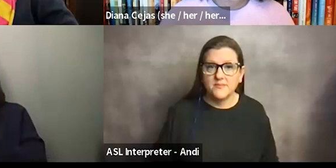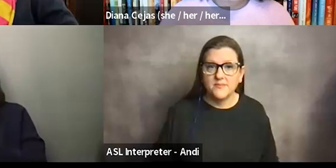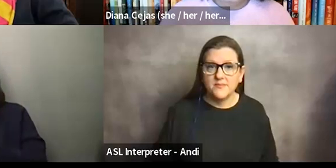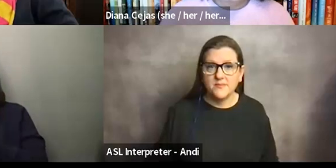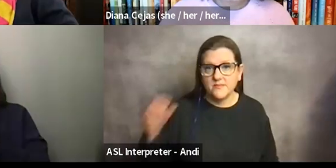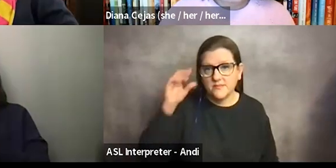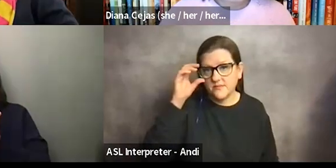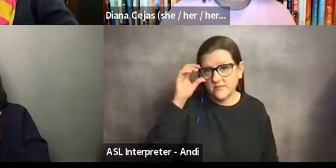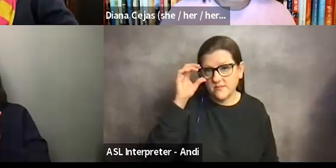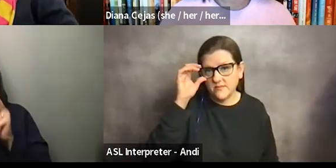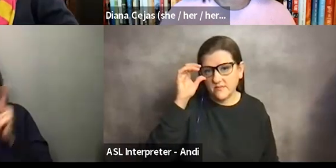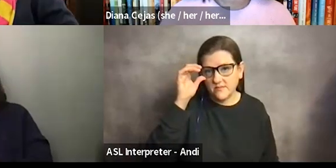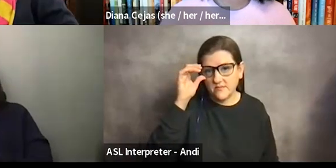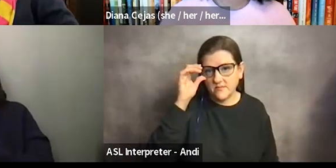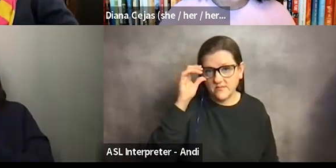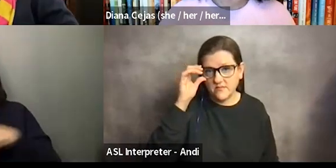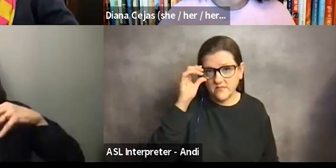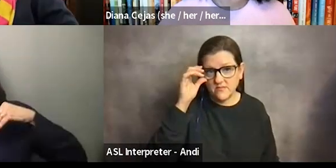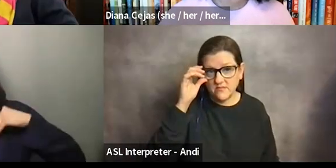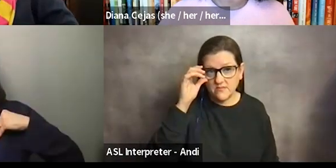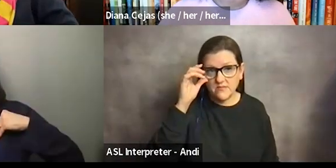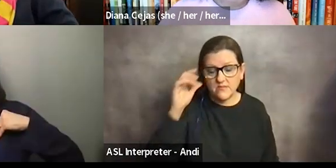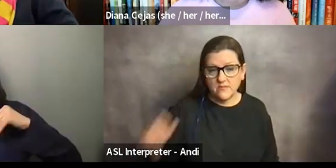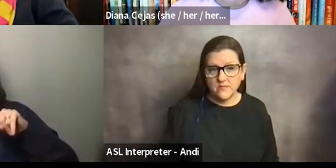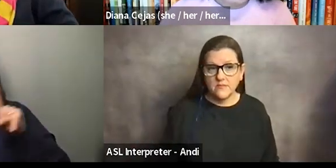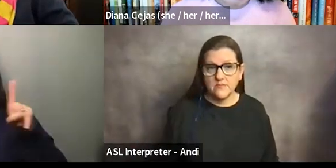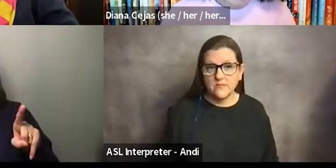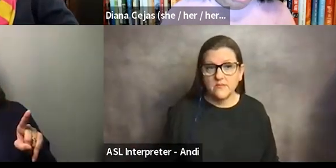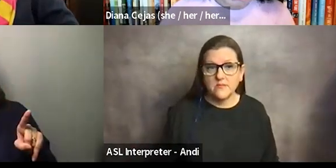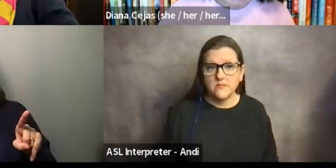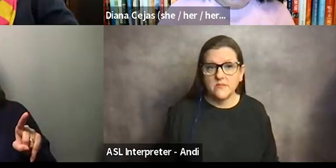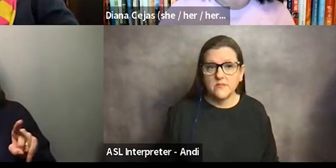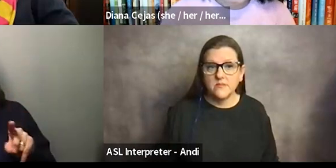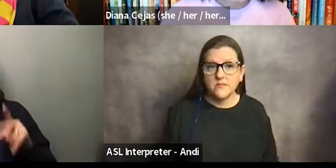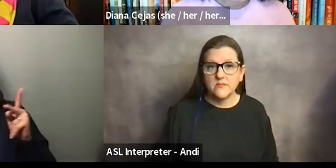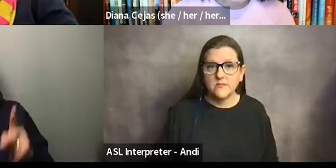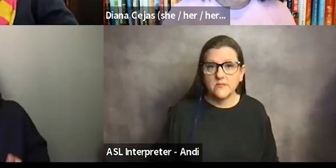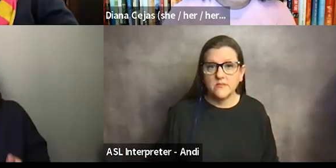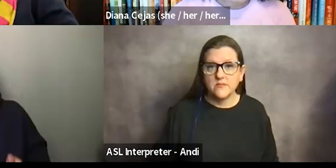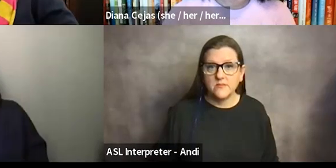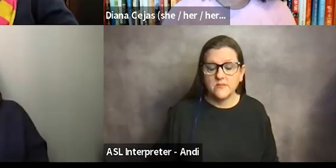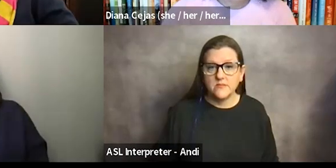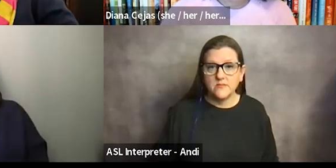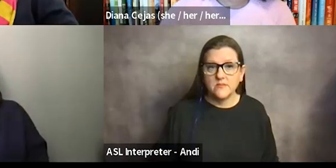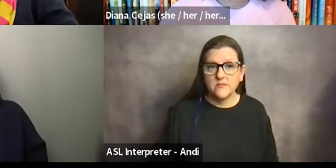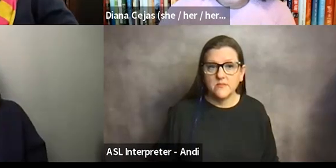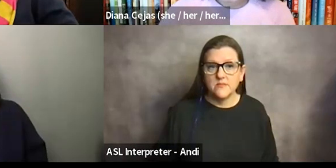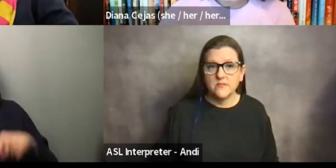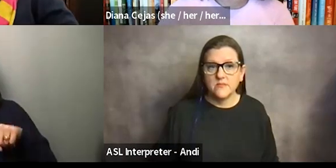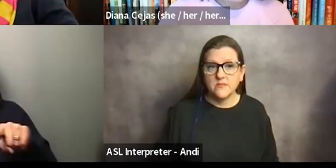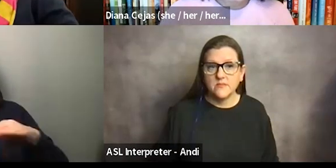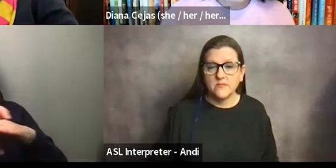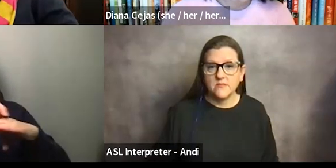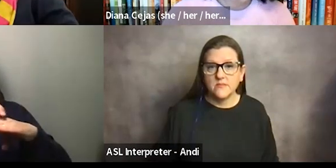understood and accepted. But if people have other thoughts about that, particularly in training, but even also in